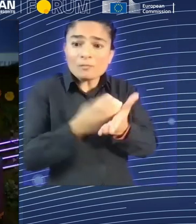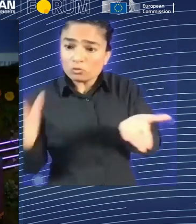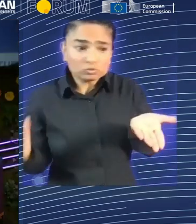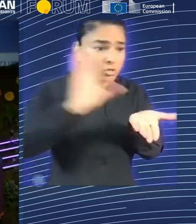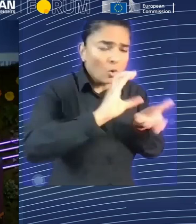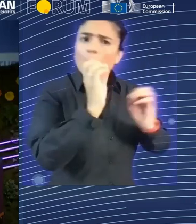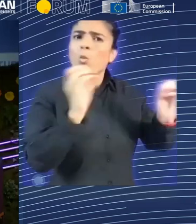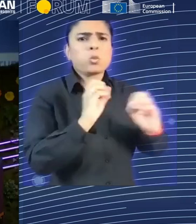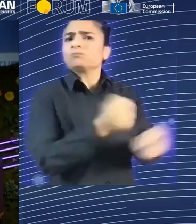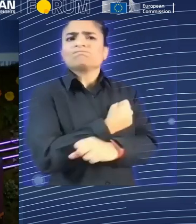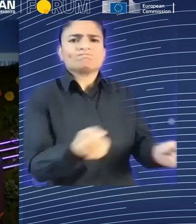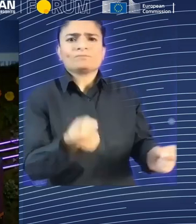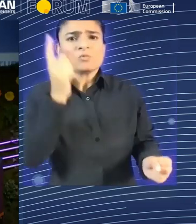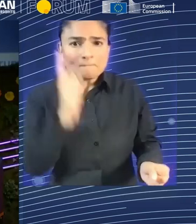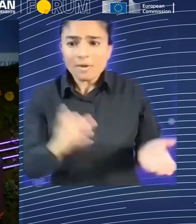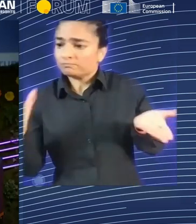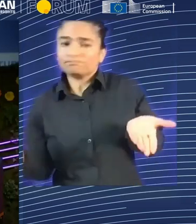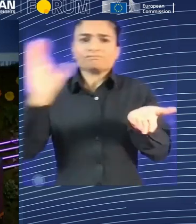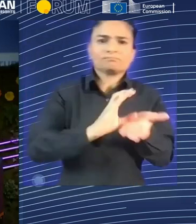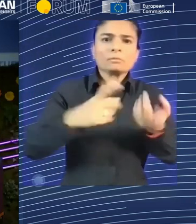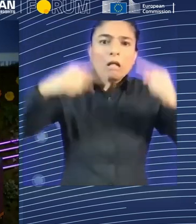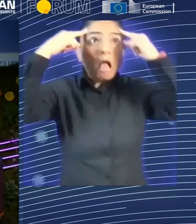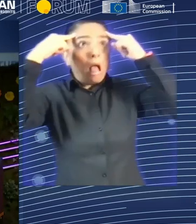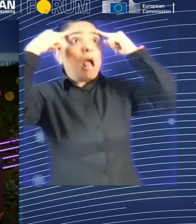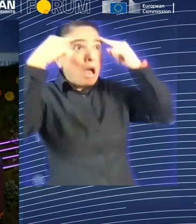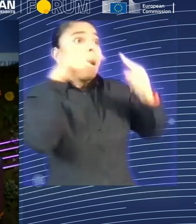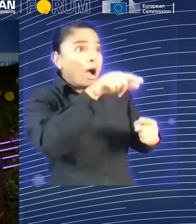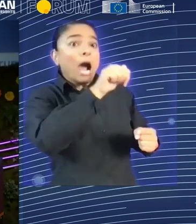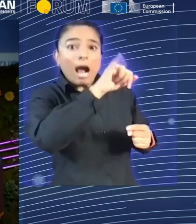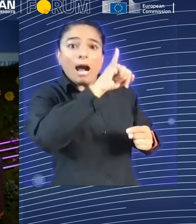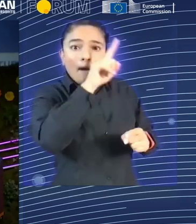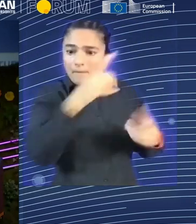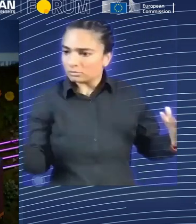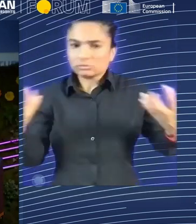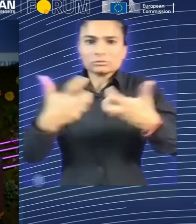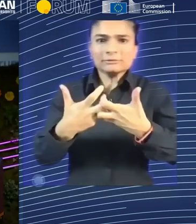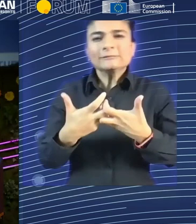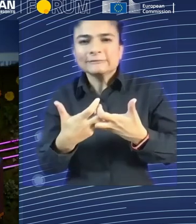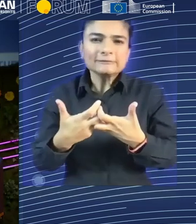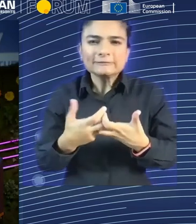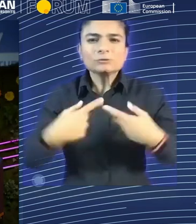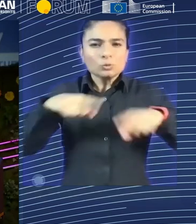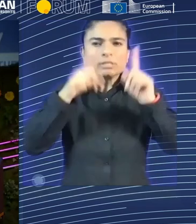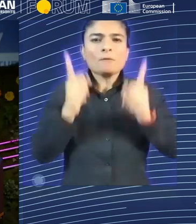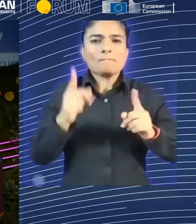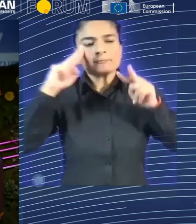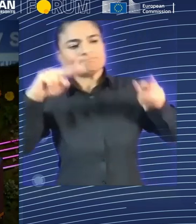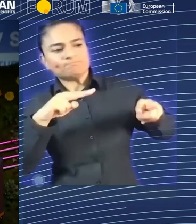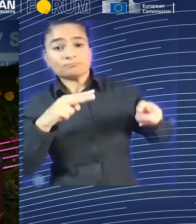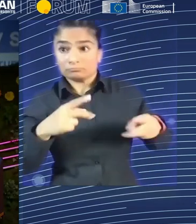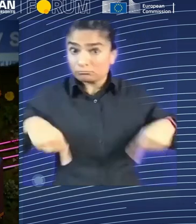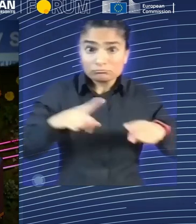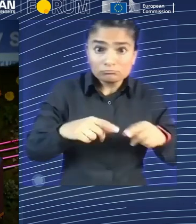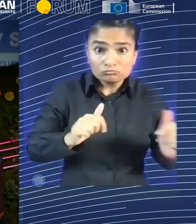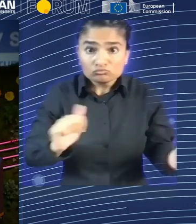foundation needs to be ready. So, you know, it's not only AI skilling. It's also data skilling. Then, you know, are the people ready?